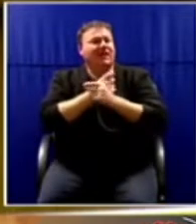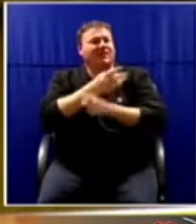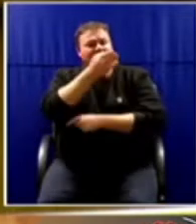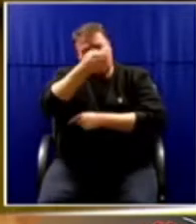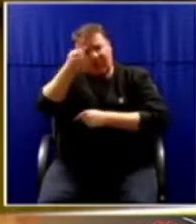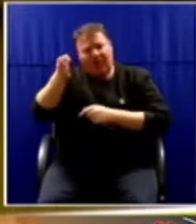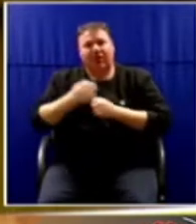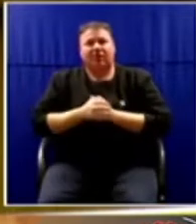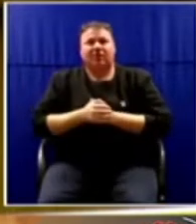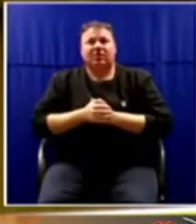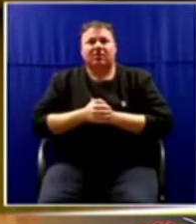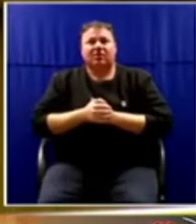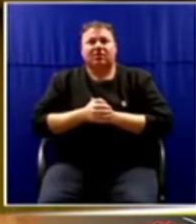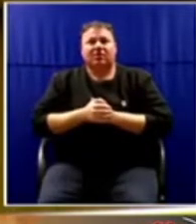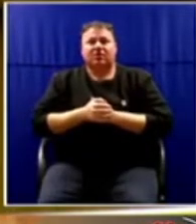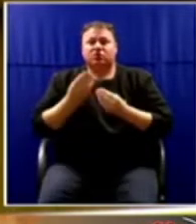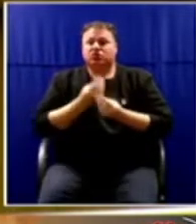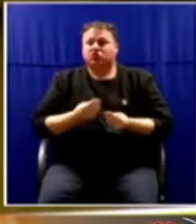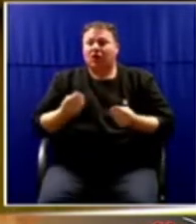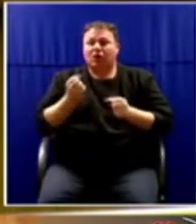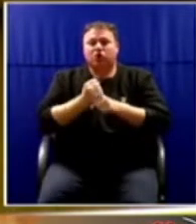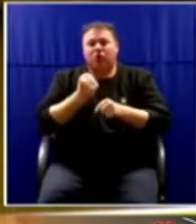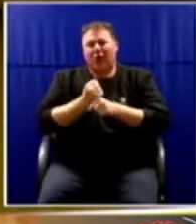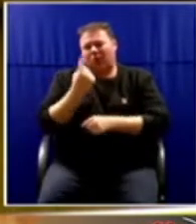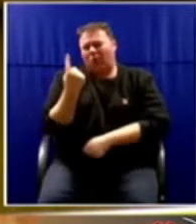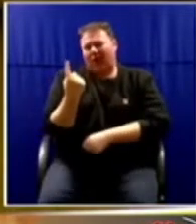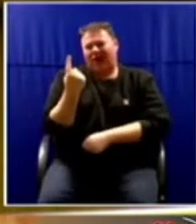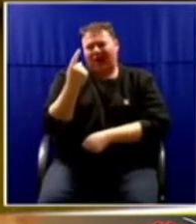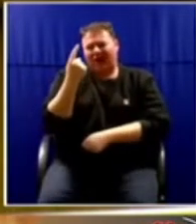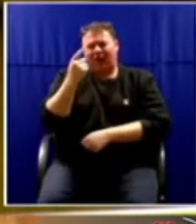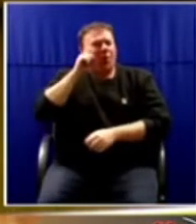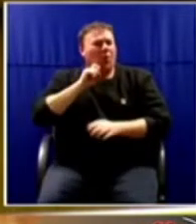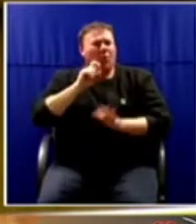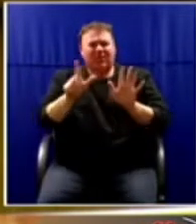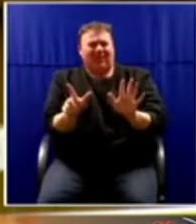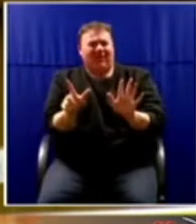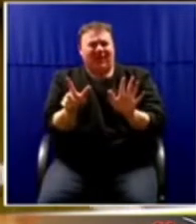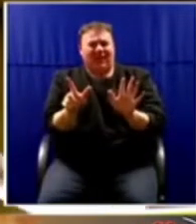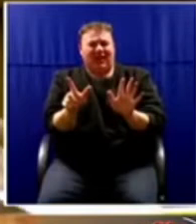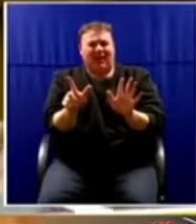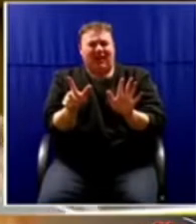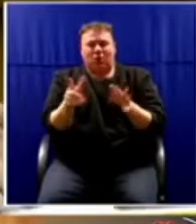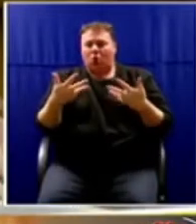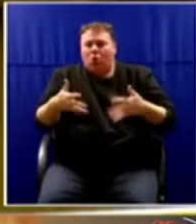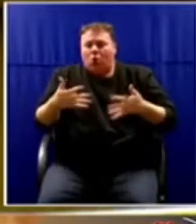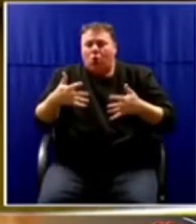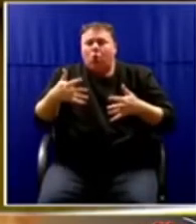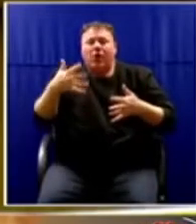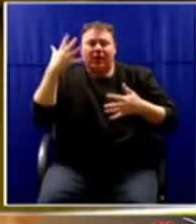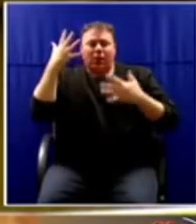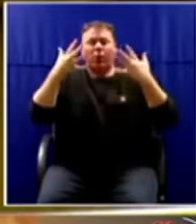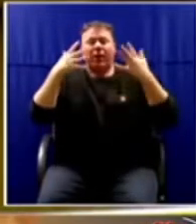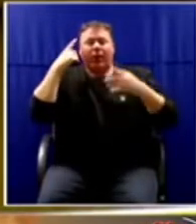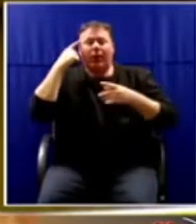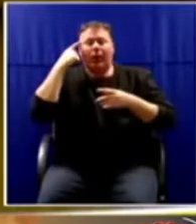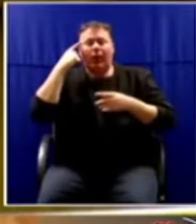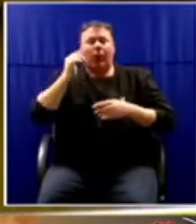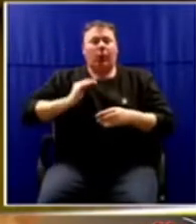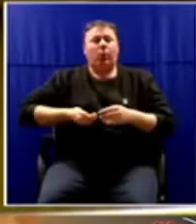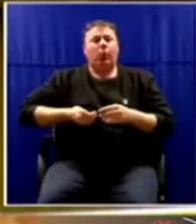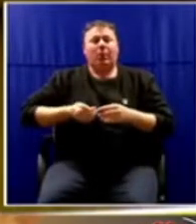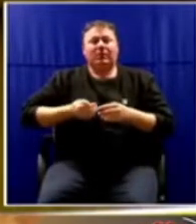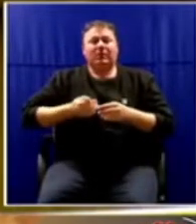A child in grade one is about seven years old, and they are already aware of the dangers women face.